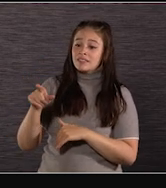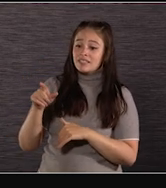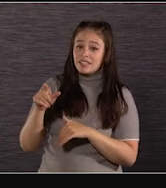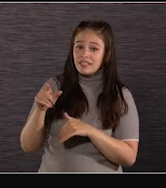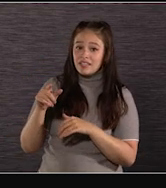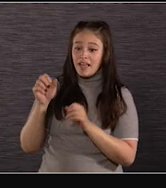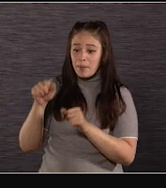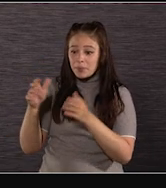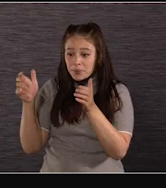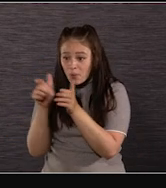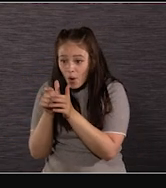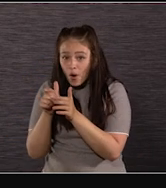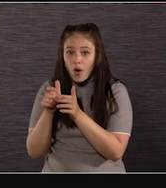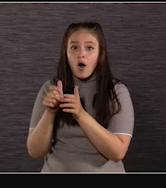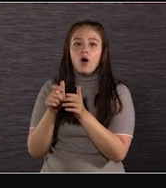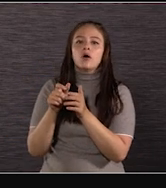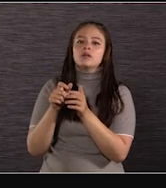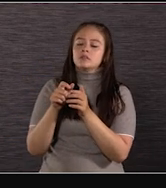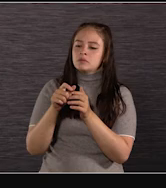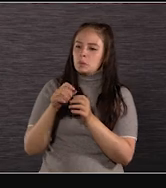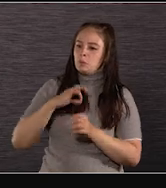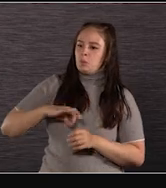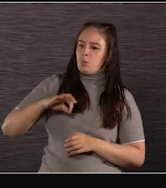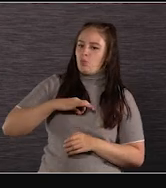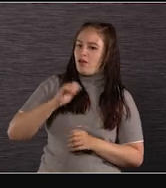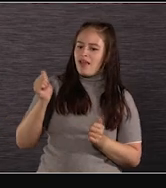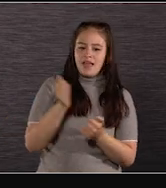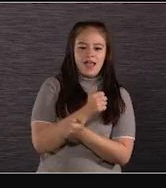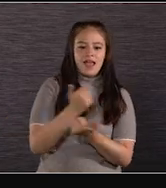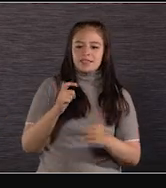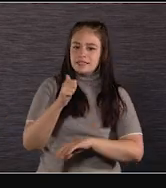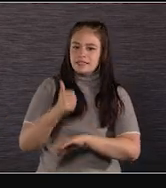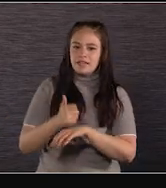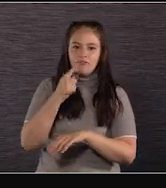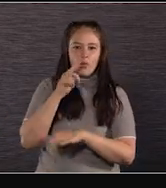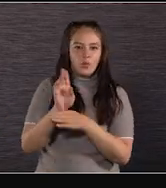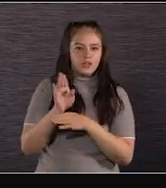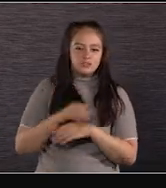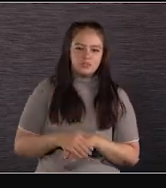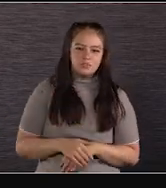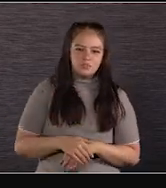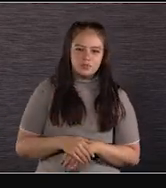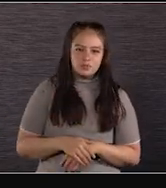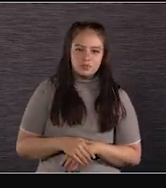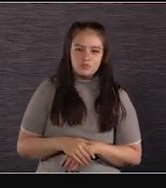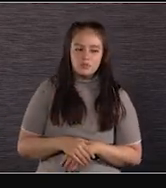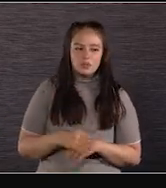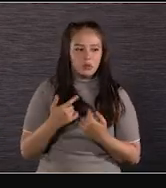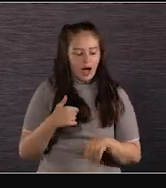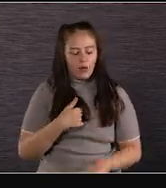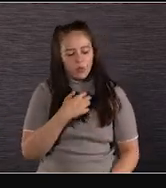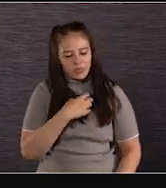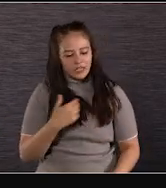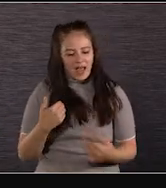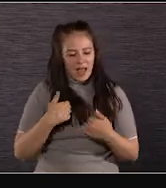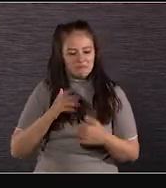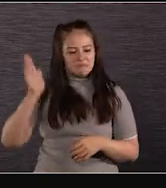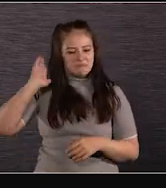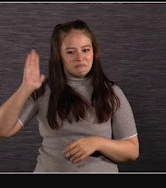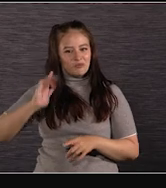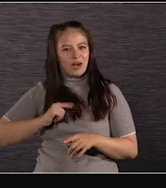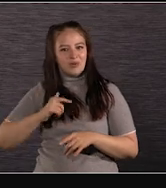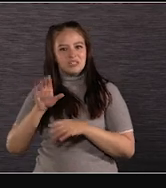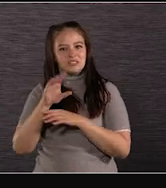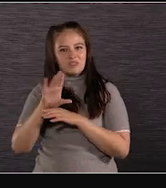to make a great asset to any set. So yes, I guess it's the way of the future. I just wish like heck that I'd had this camera when I was shooting